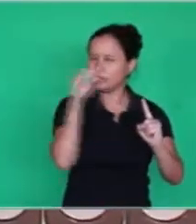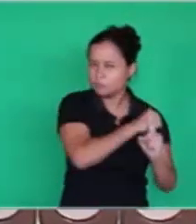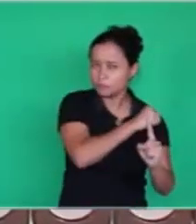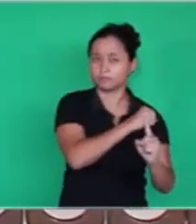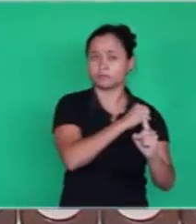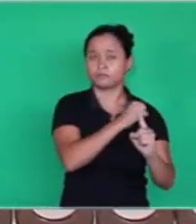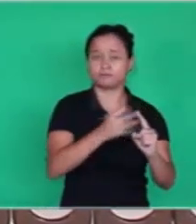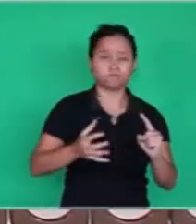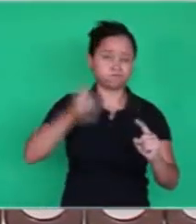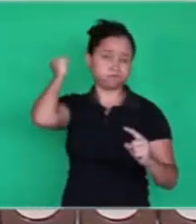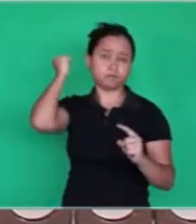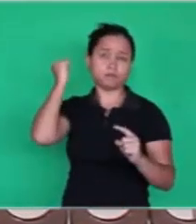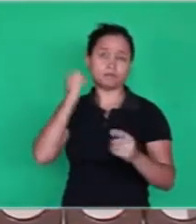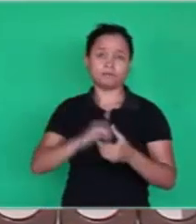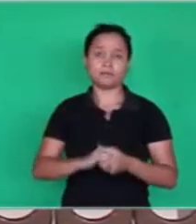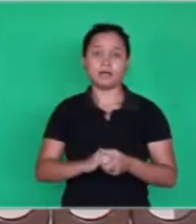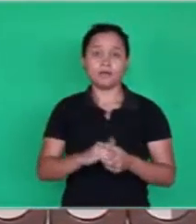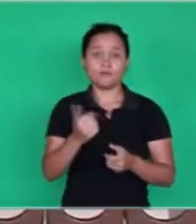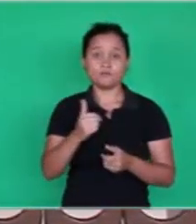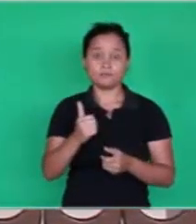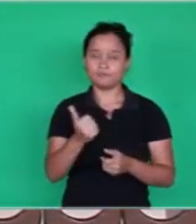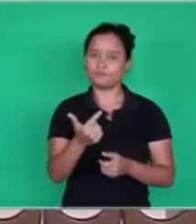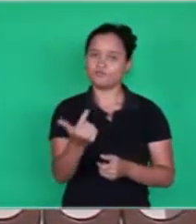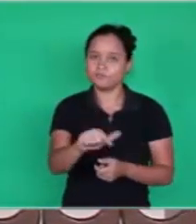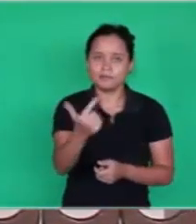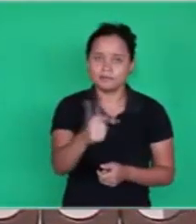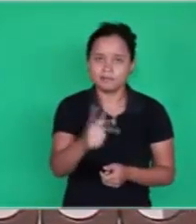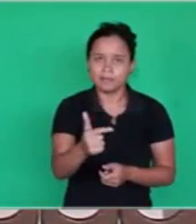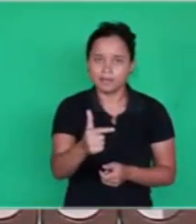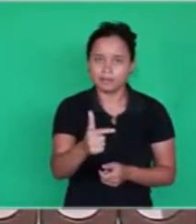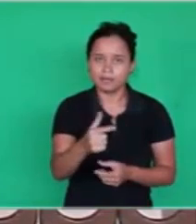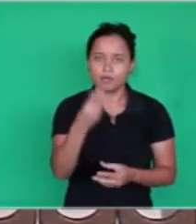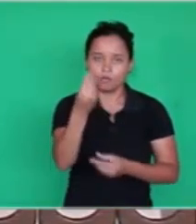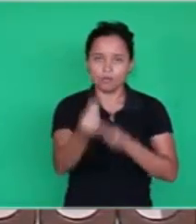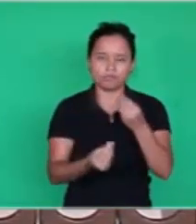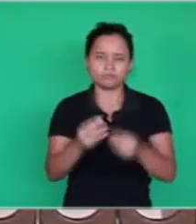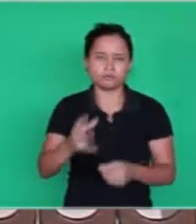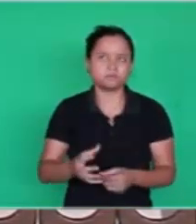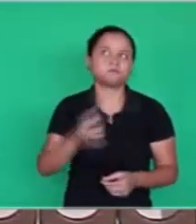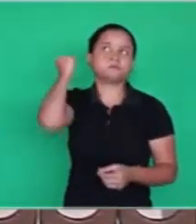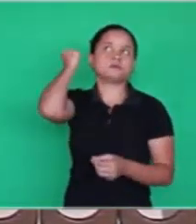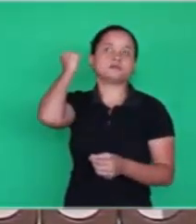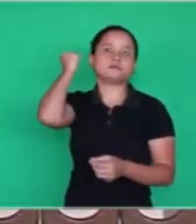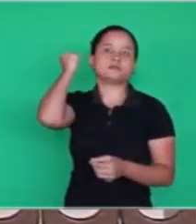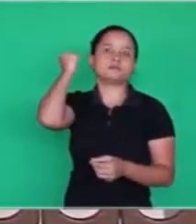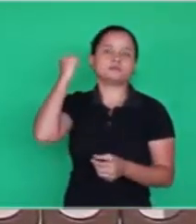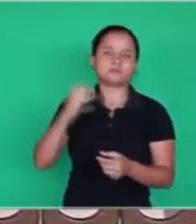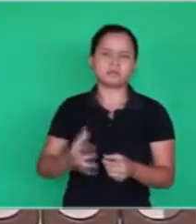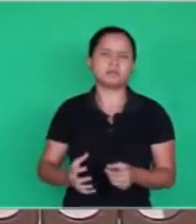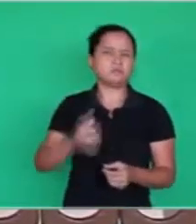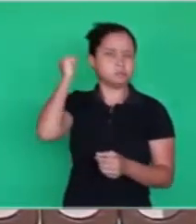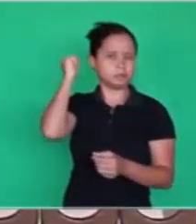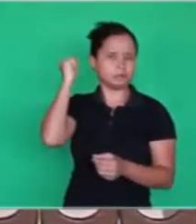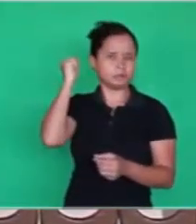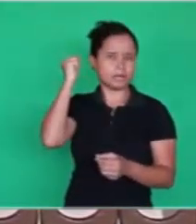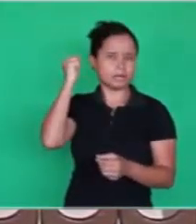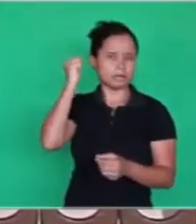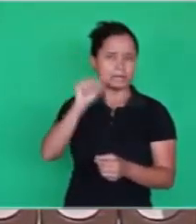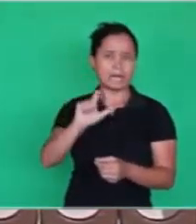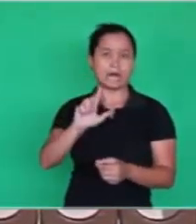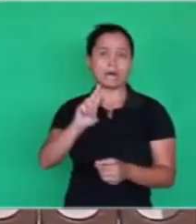There's no other speed like that. When you talk about the speed of light, it can't compare.